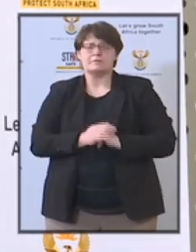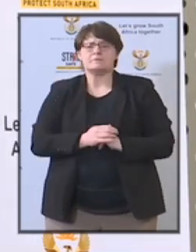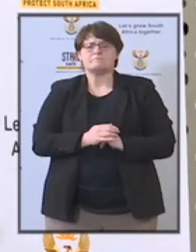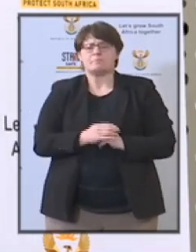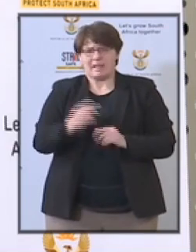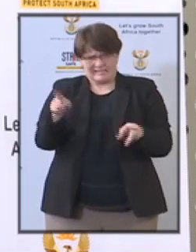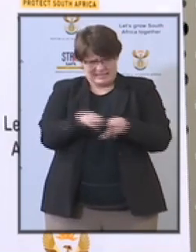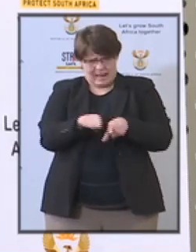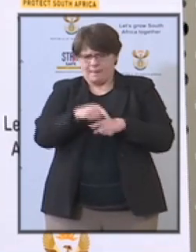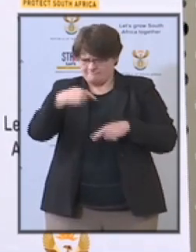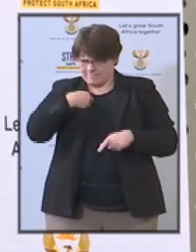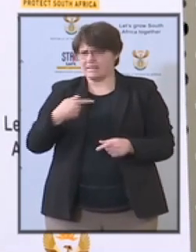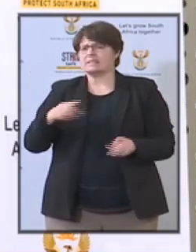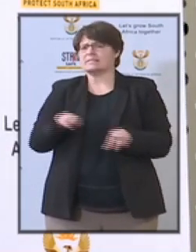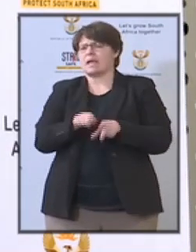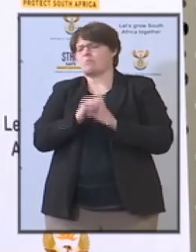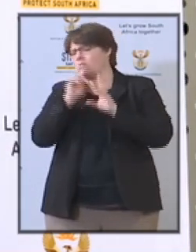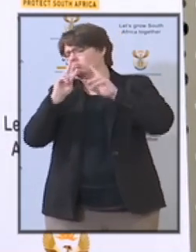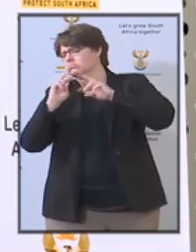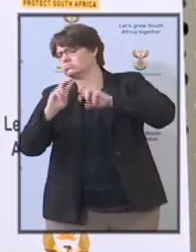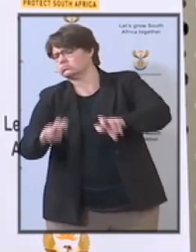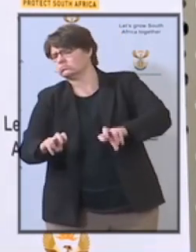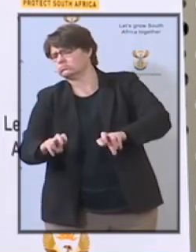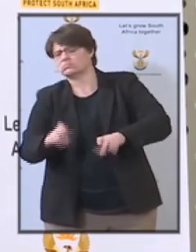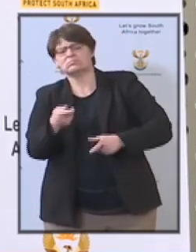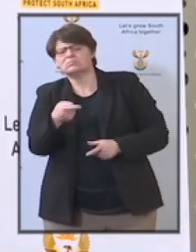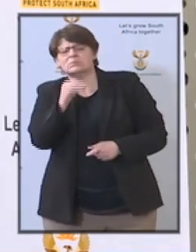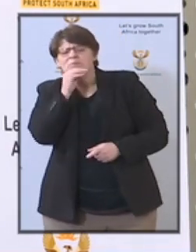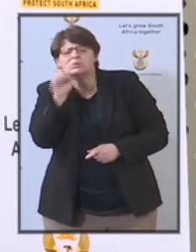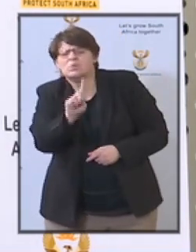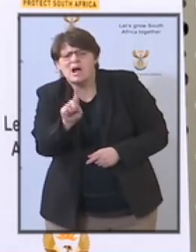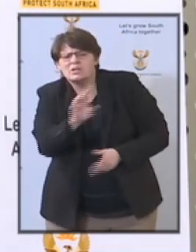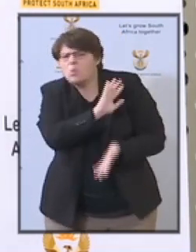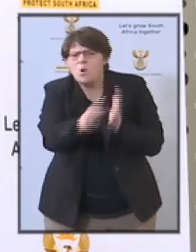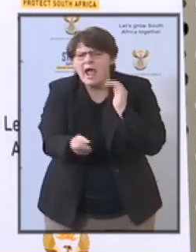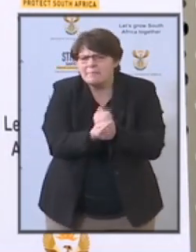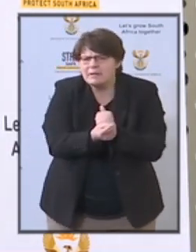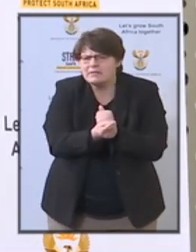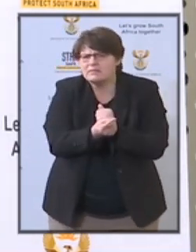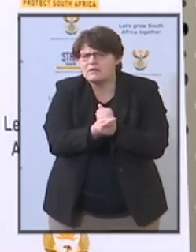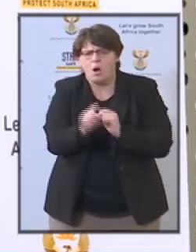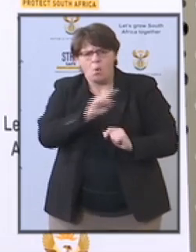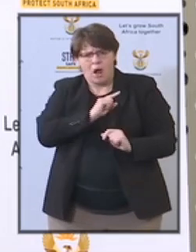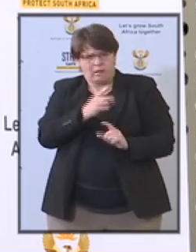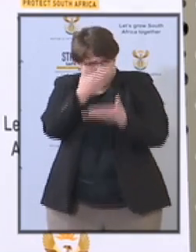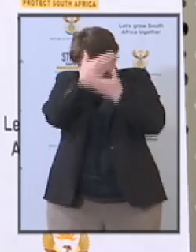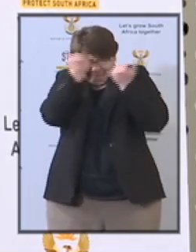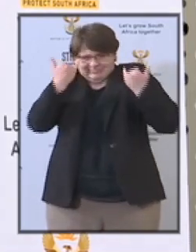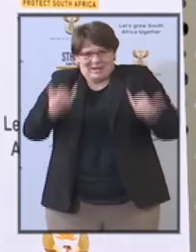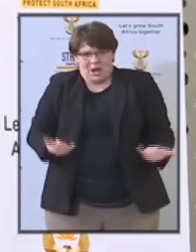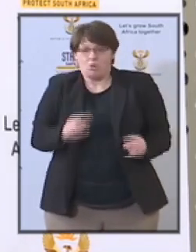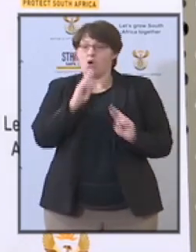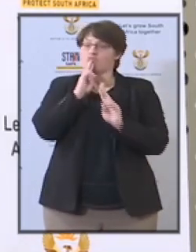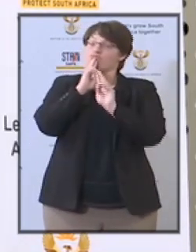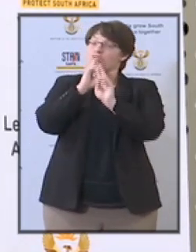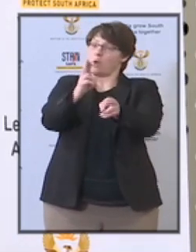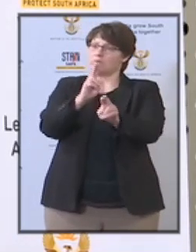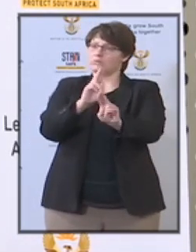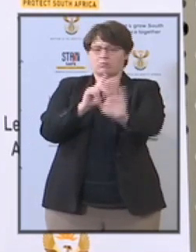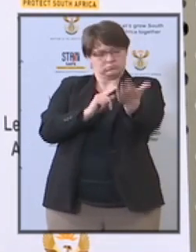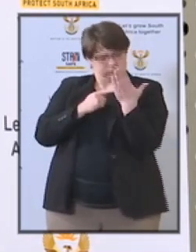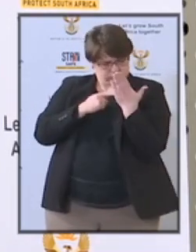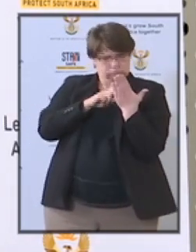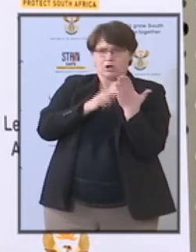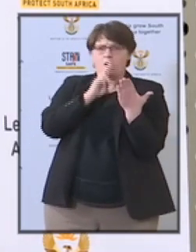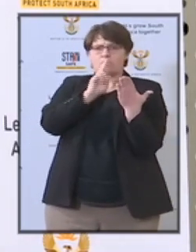also undertake to to look into that report because i will not be able to respond to a report i have not really